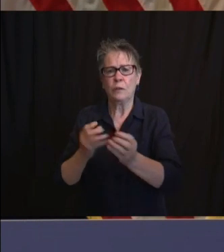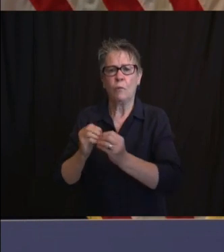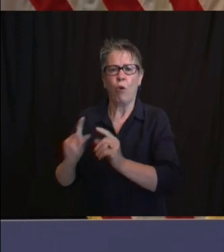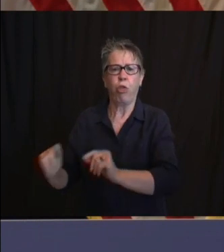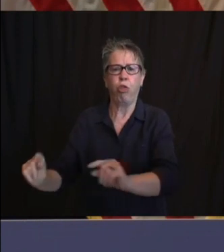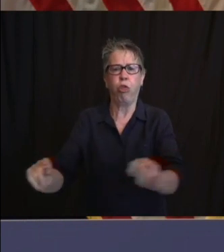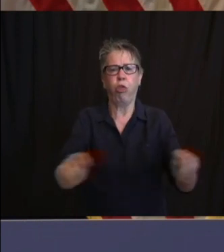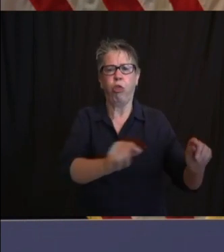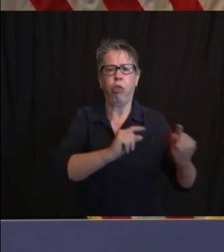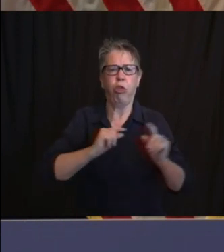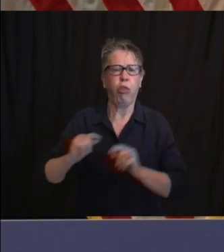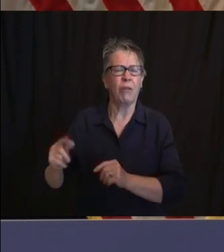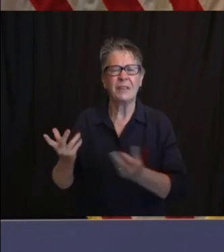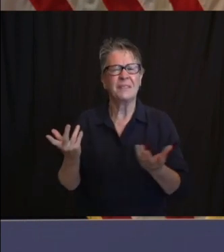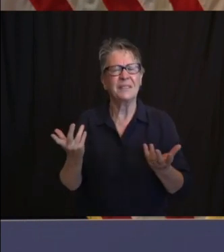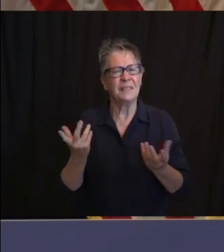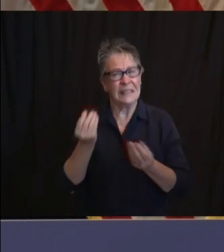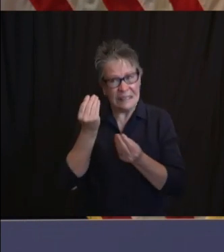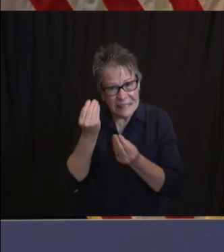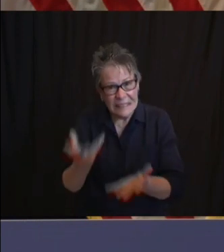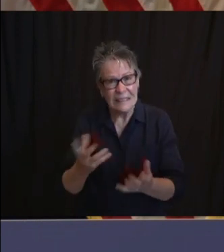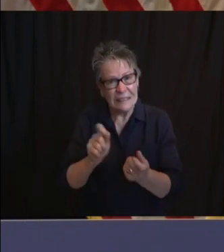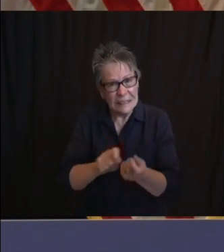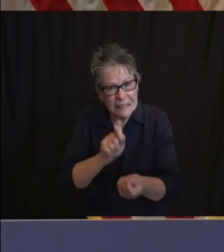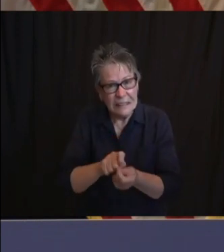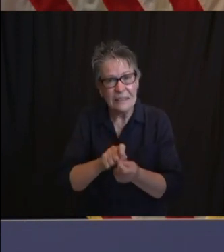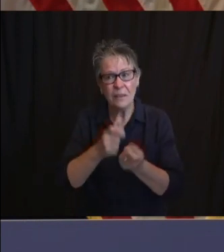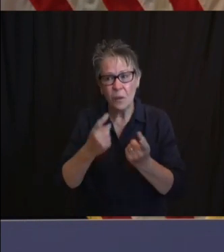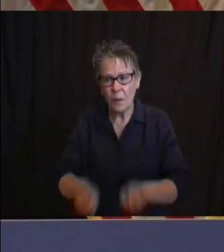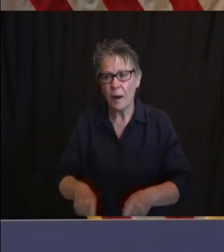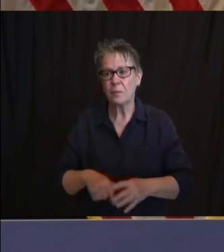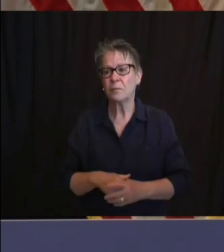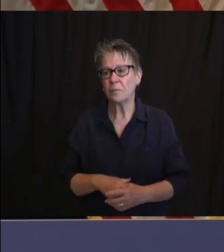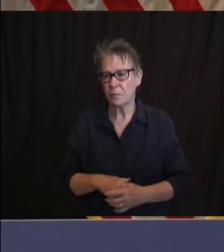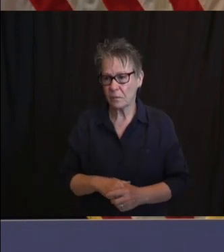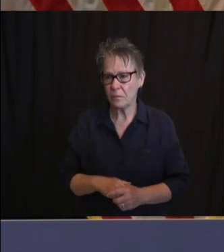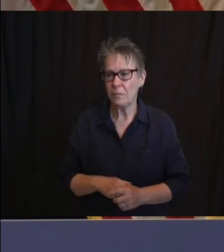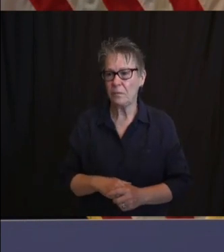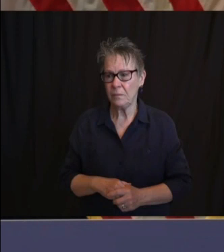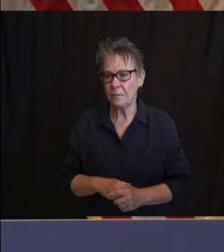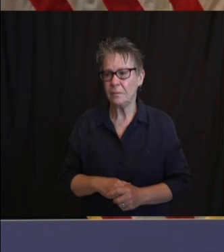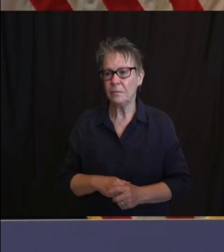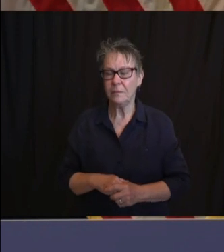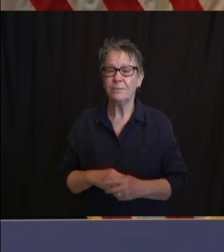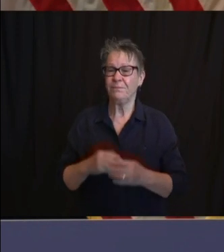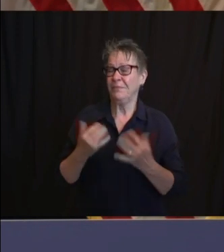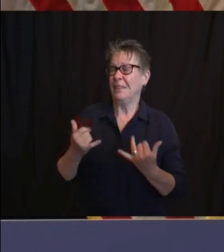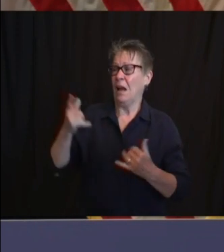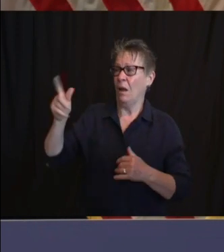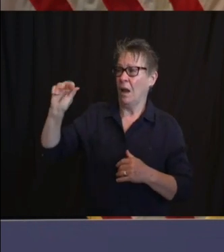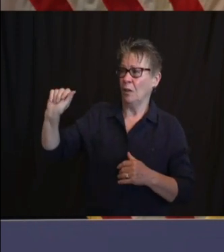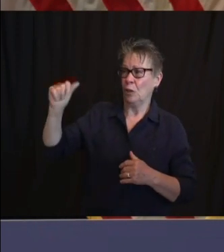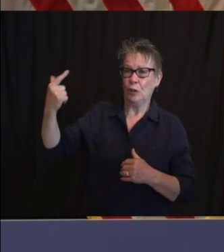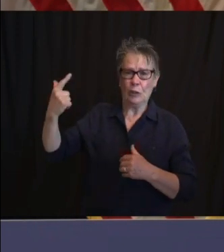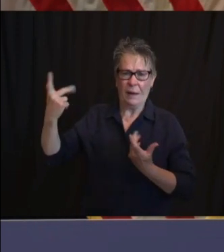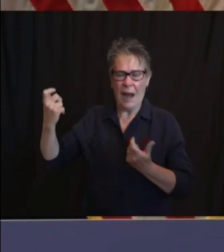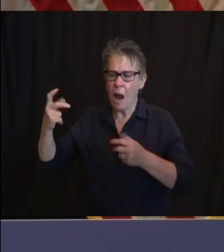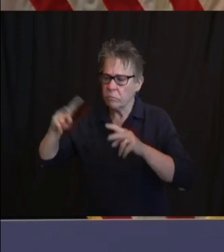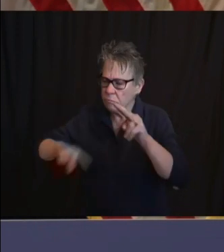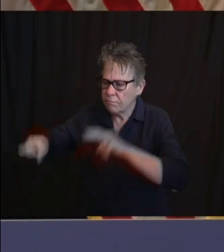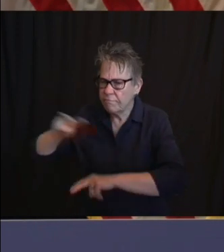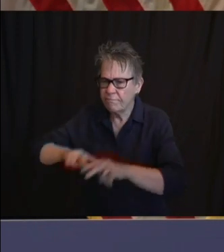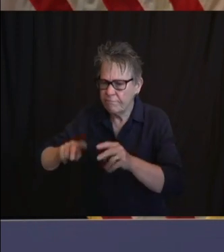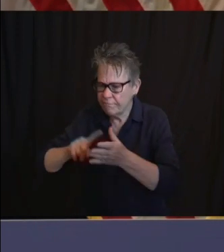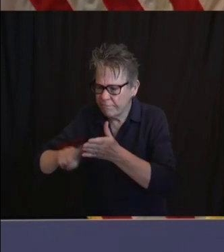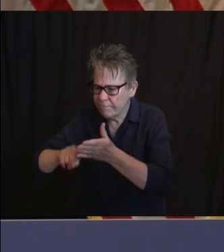mightily with my answers here because the attorney general is overseeing this and I'm not nor is Pat. And